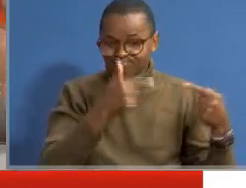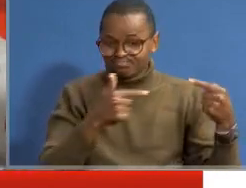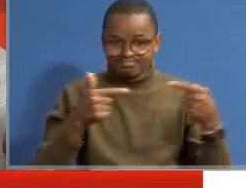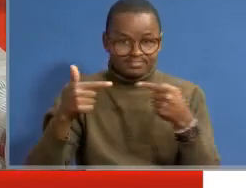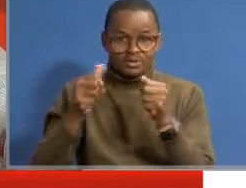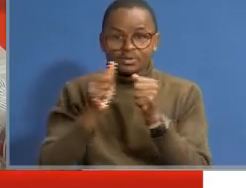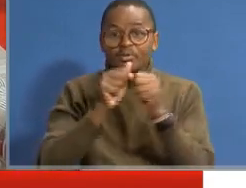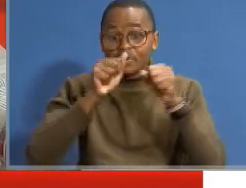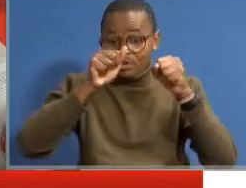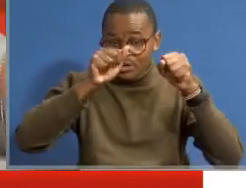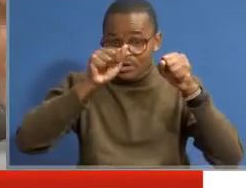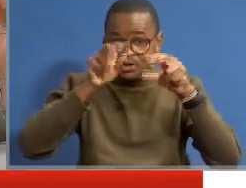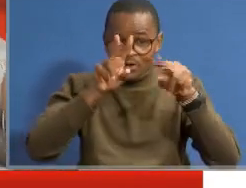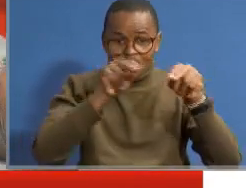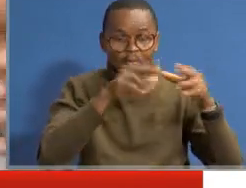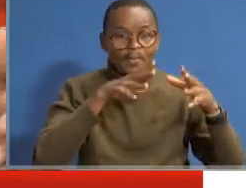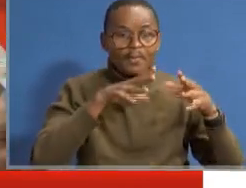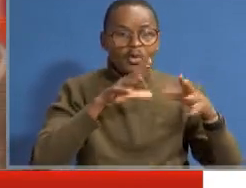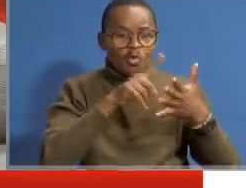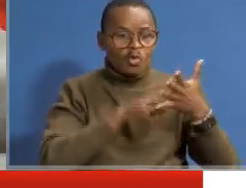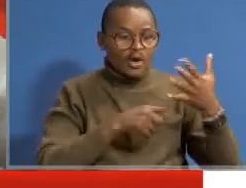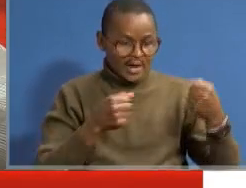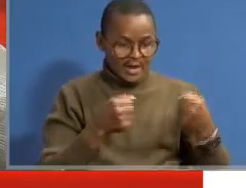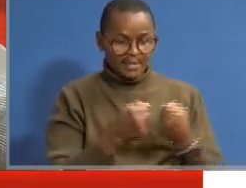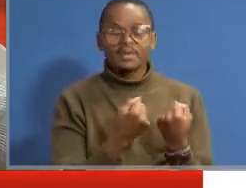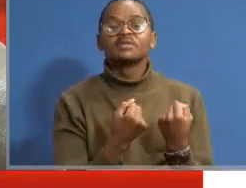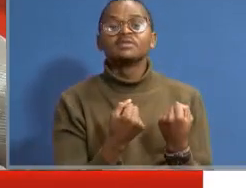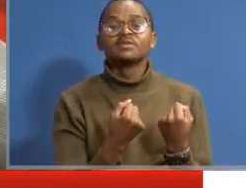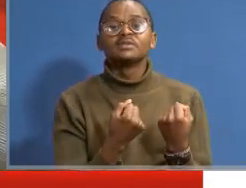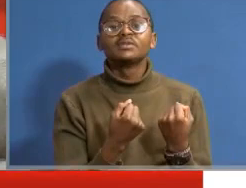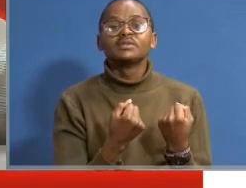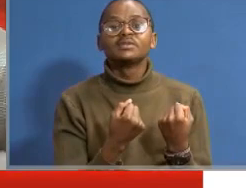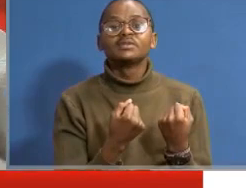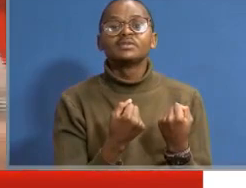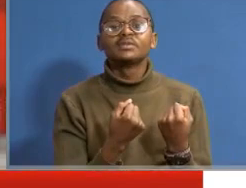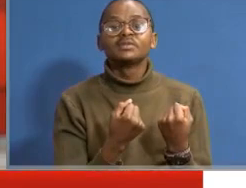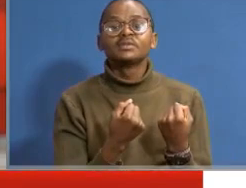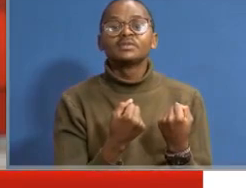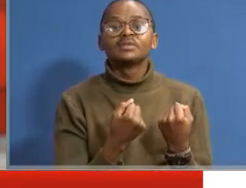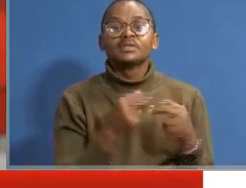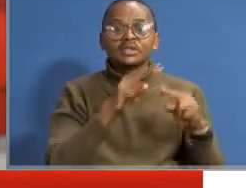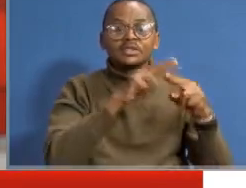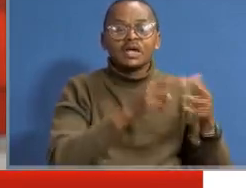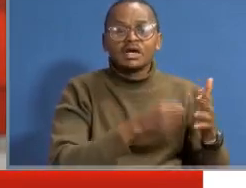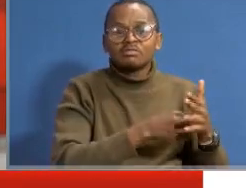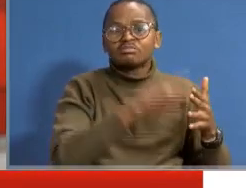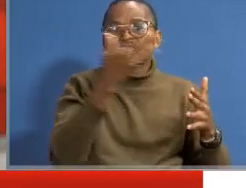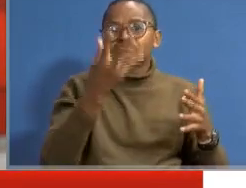with able bodies and you see what usually happens. Chairs are thrown left and right.